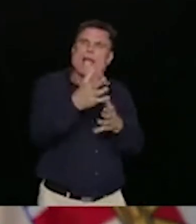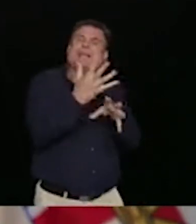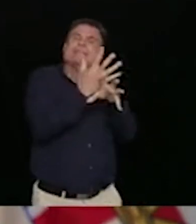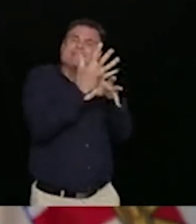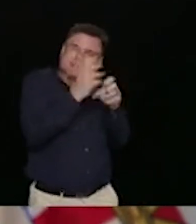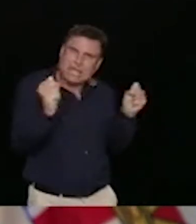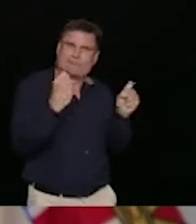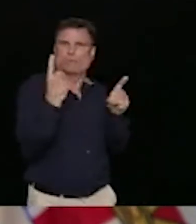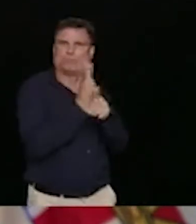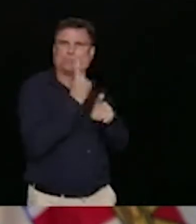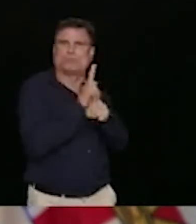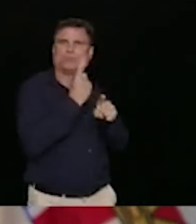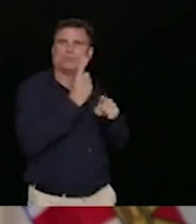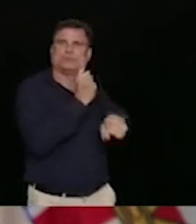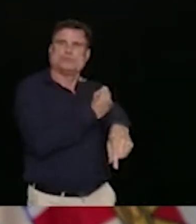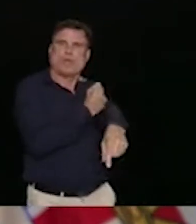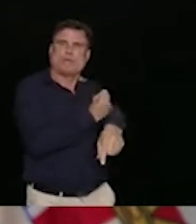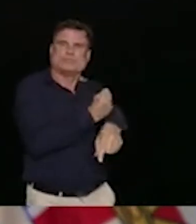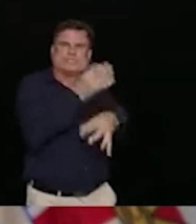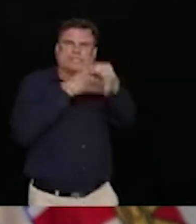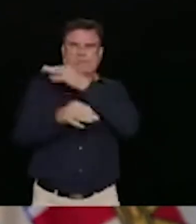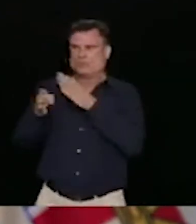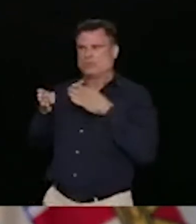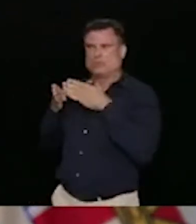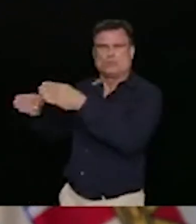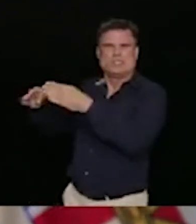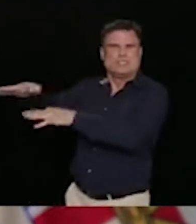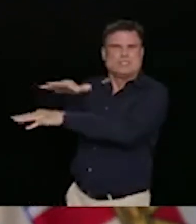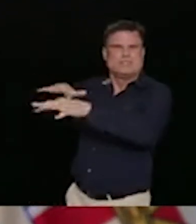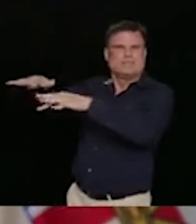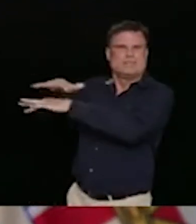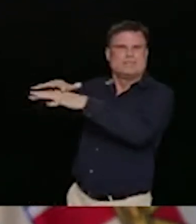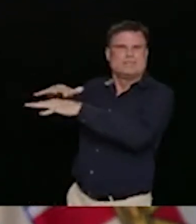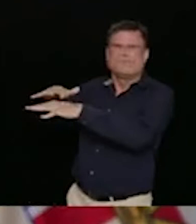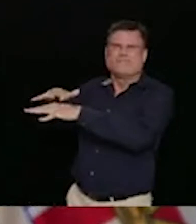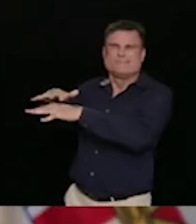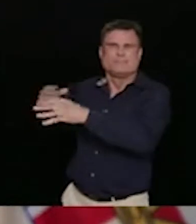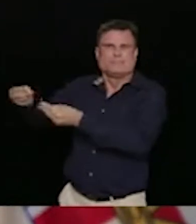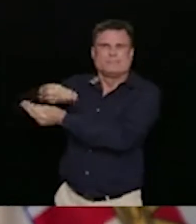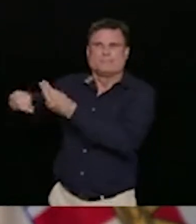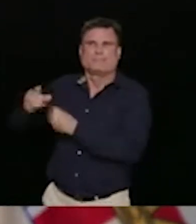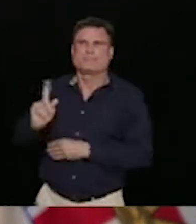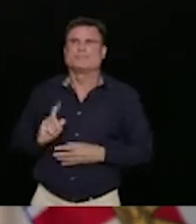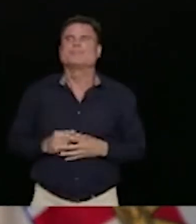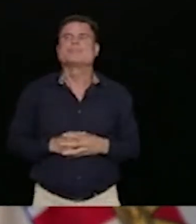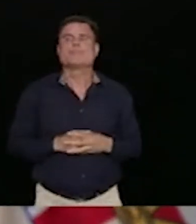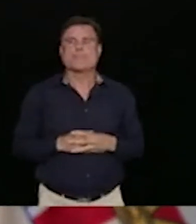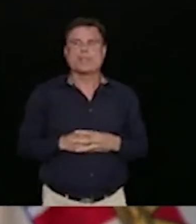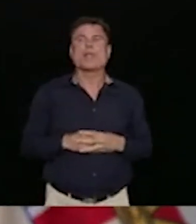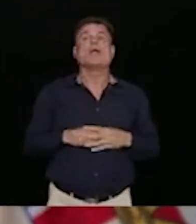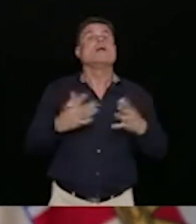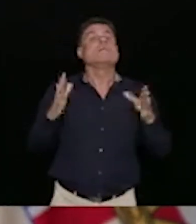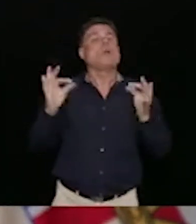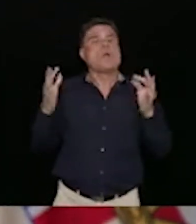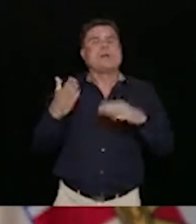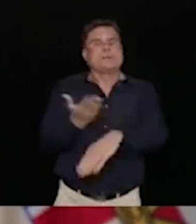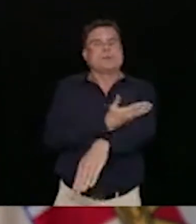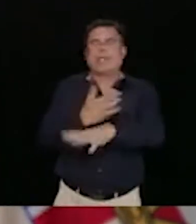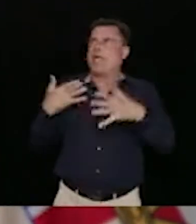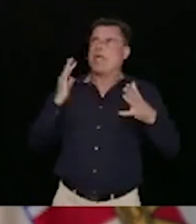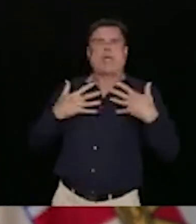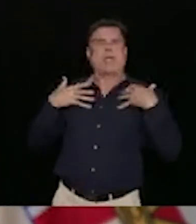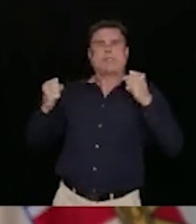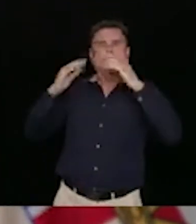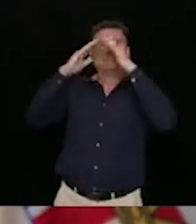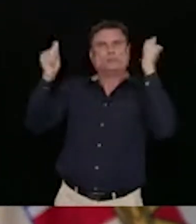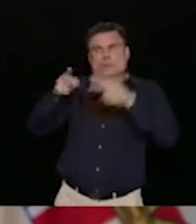of care. We need to be able to connect with people and bring them in to those services provide services that are still available for them.